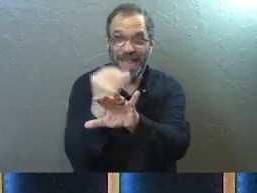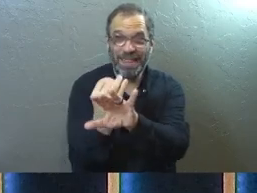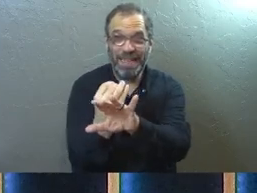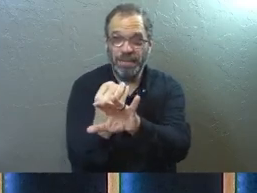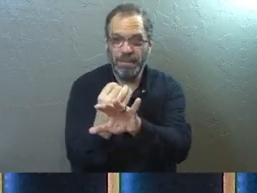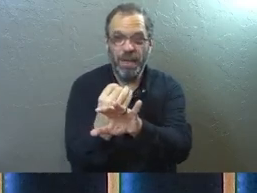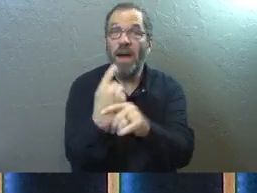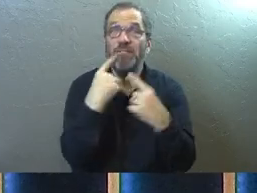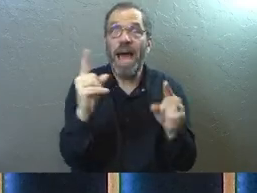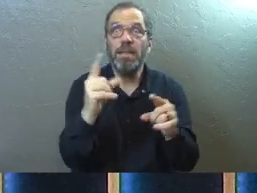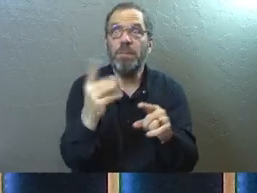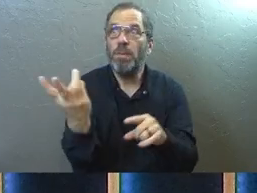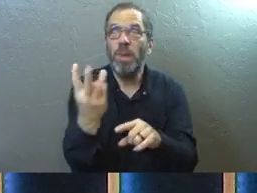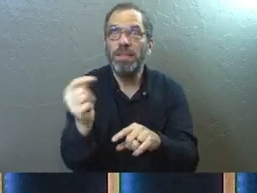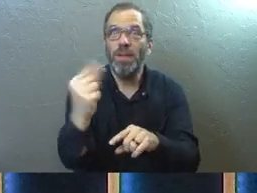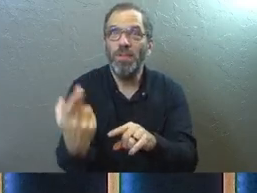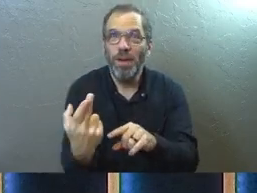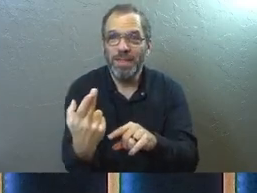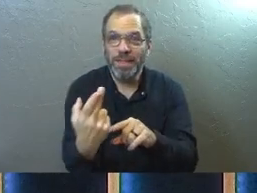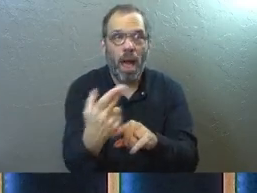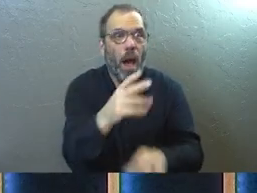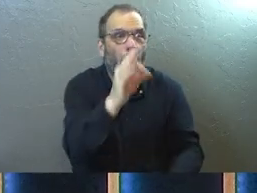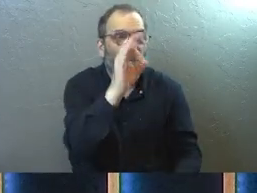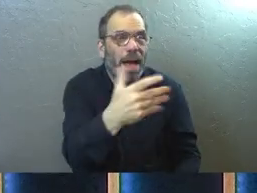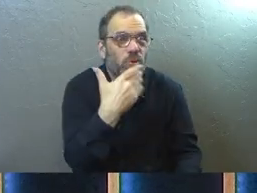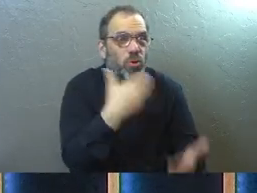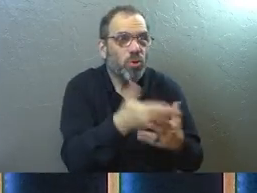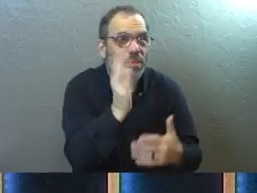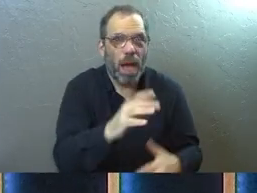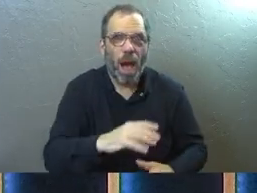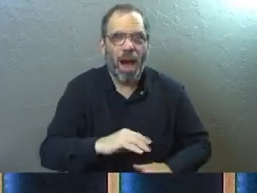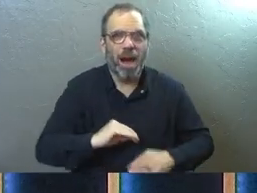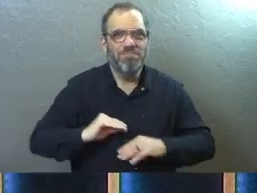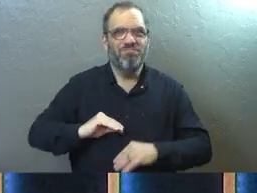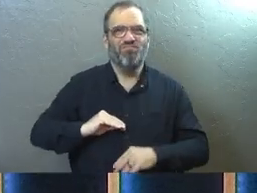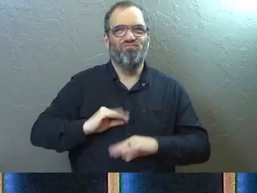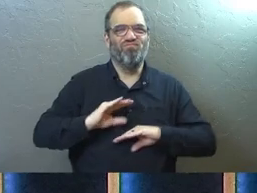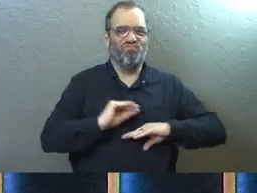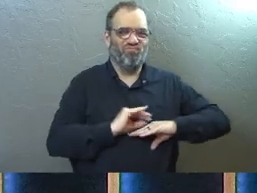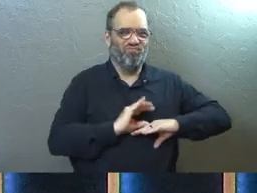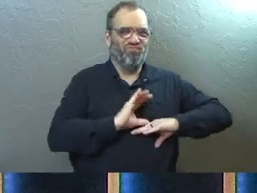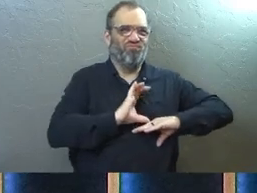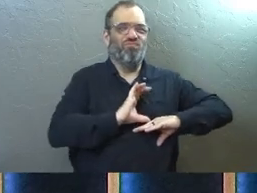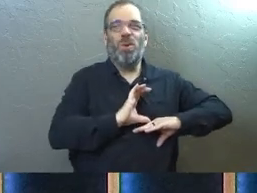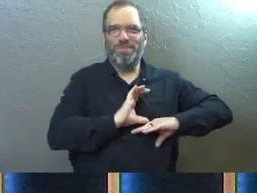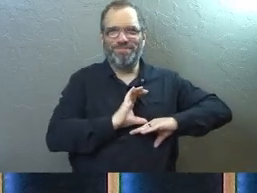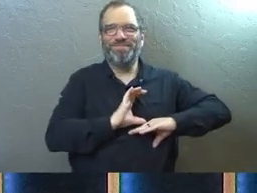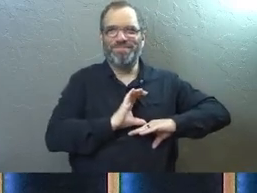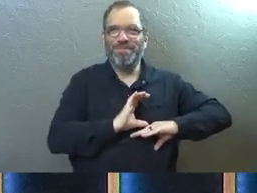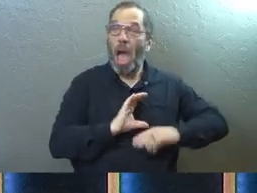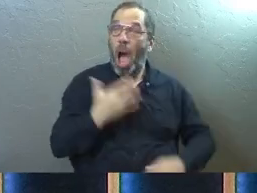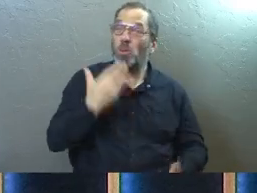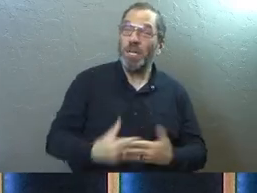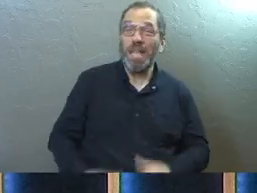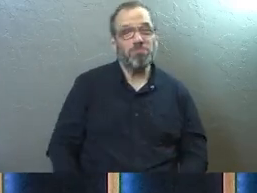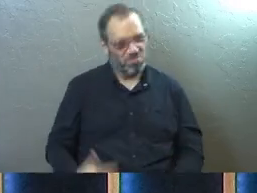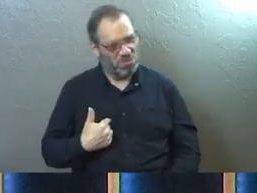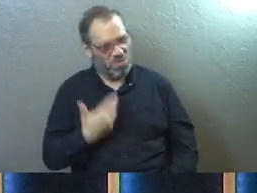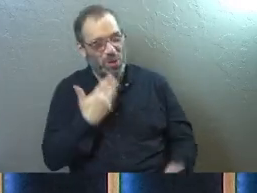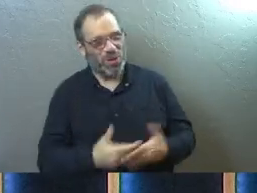morsel of encouragement, pride takes over inside of me. Um, yeah, I'm pretty good.